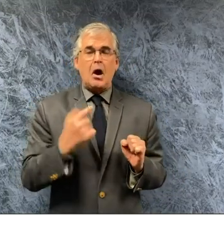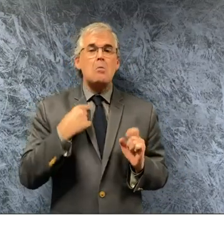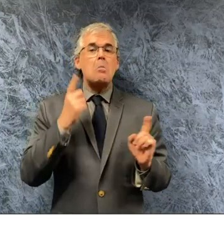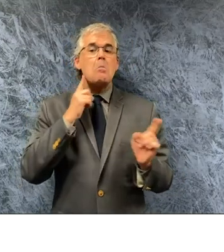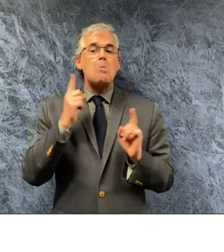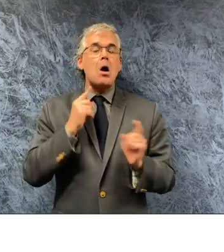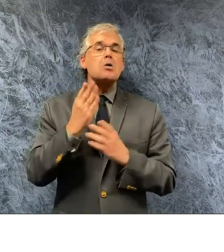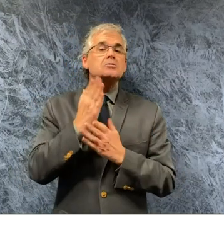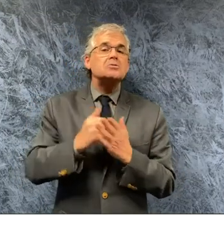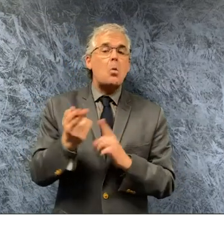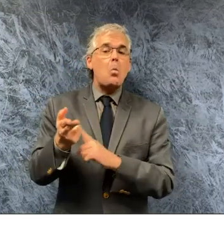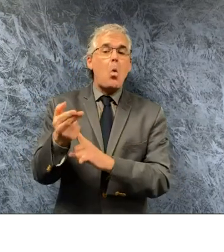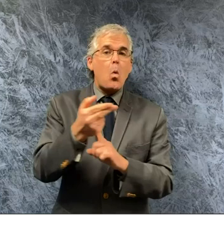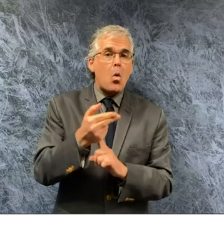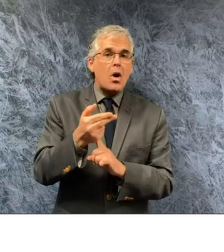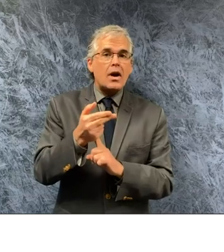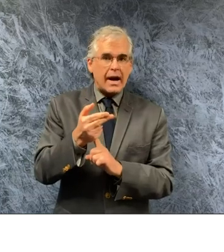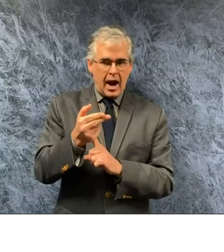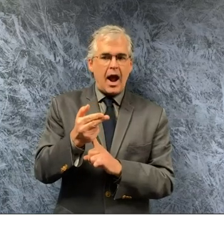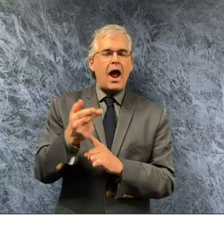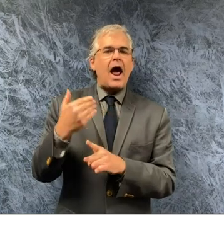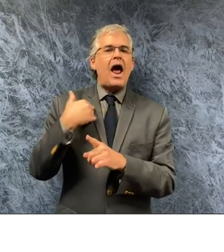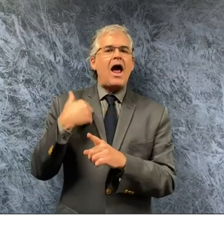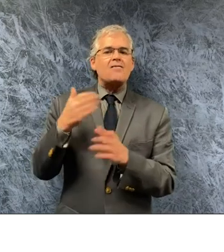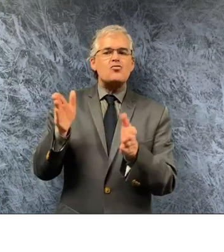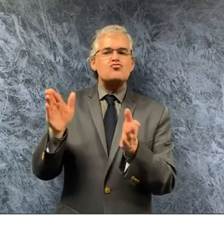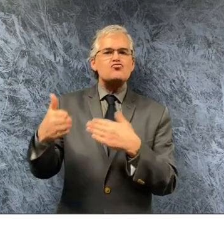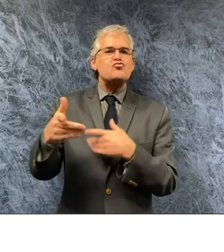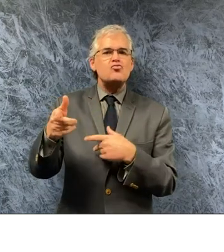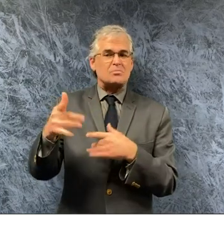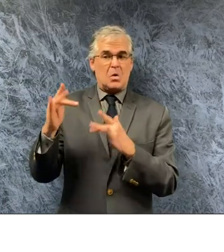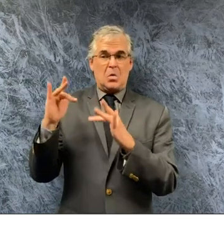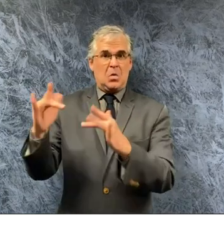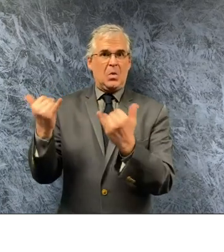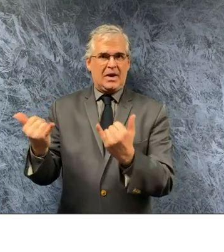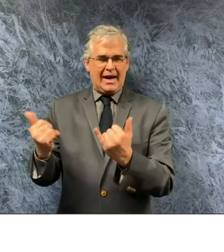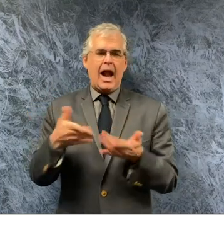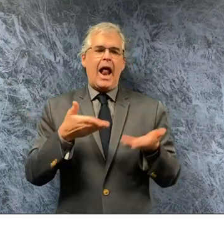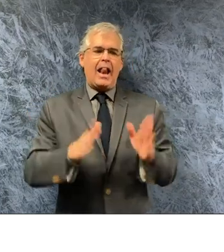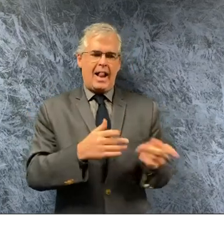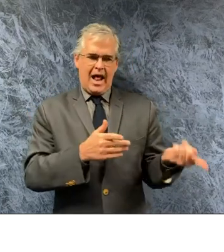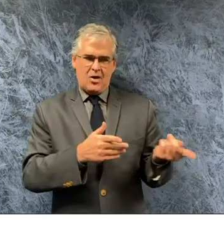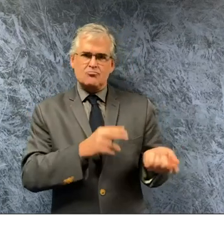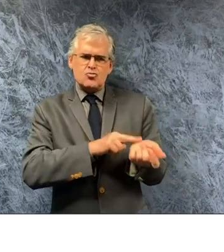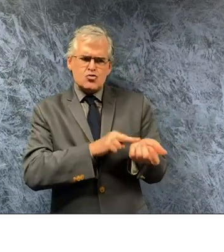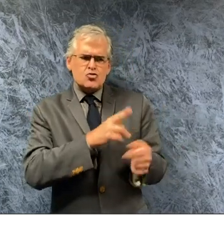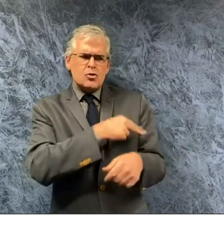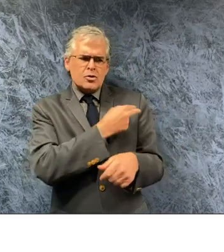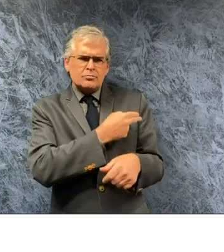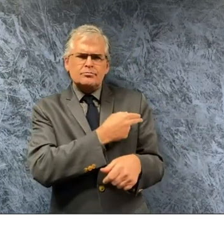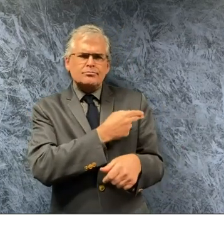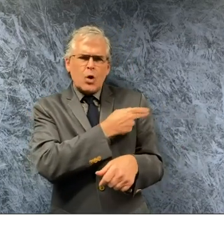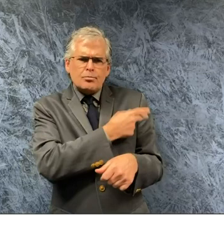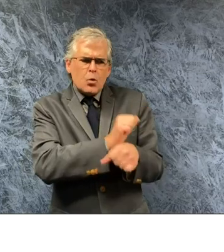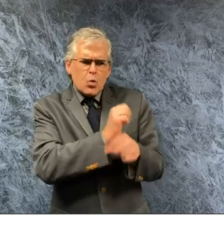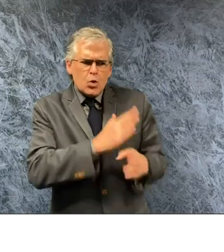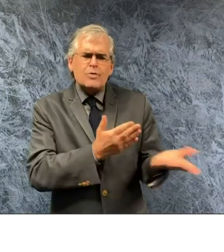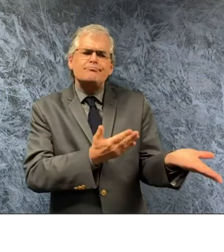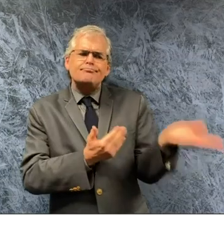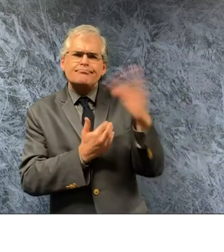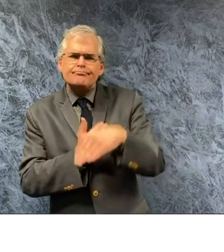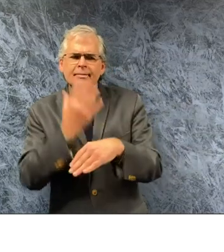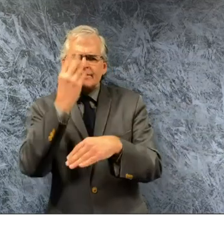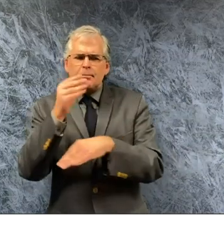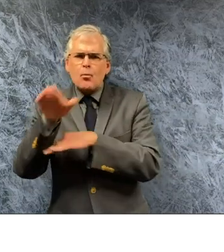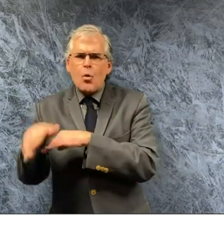opened up some of the rooms to help the health care workers stay there as opposed to going home i know a lot of them have told me that the uh health care worker might be sleeping